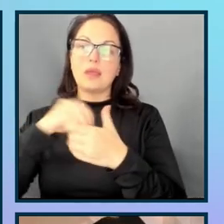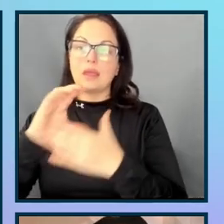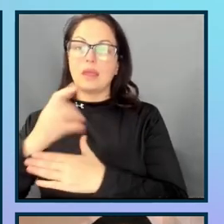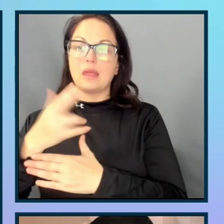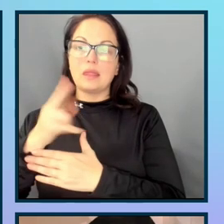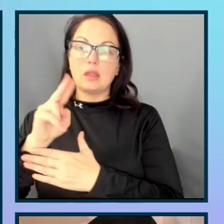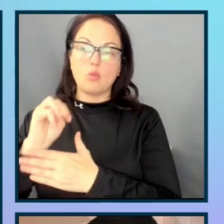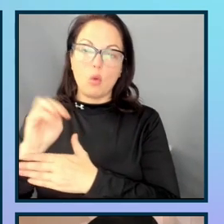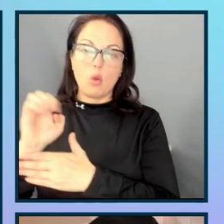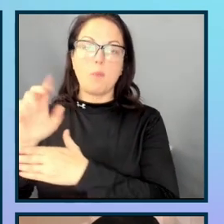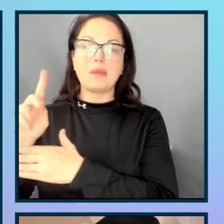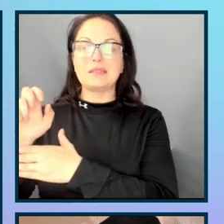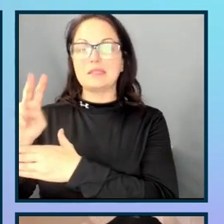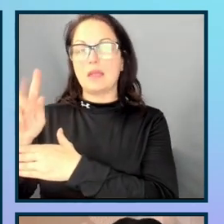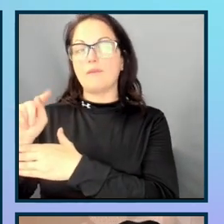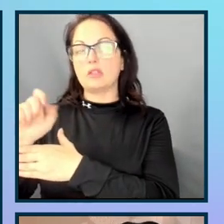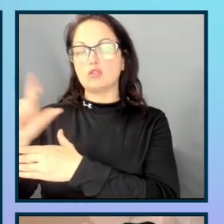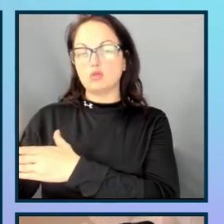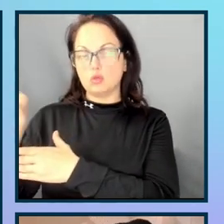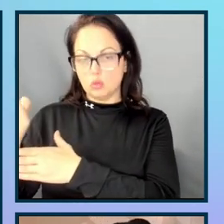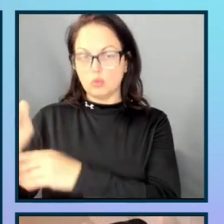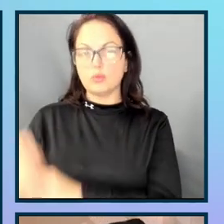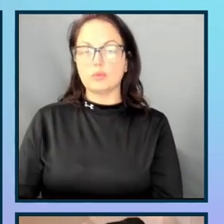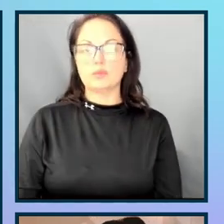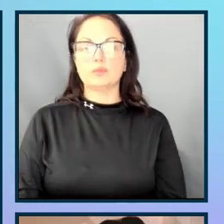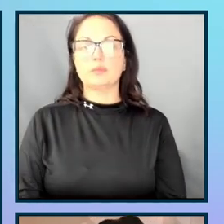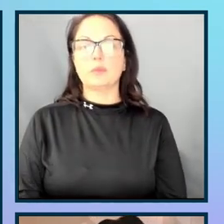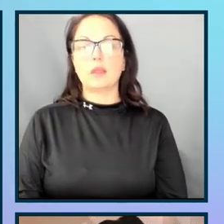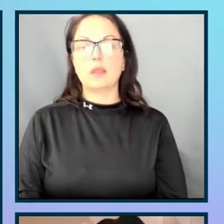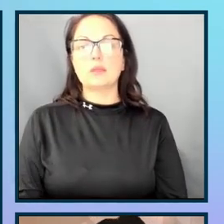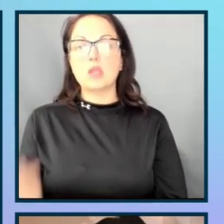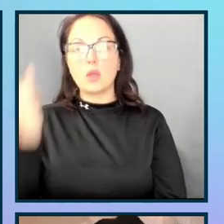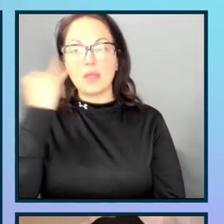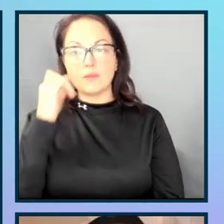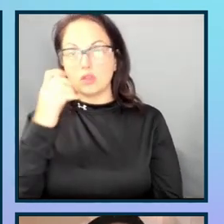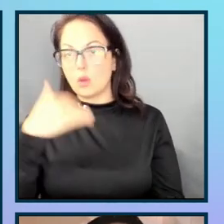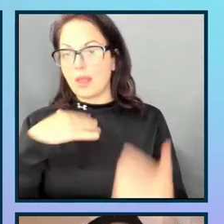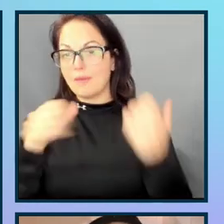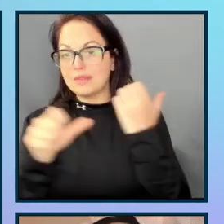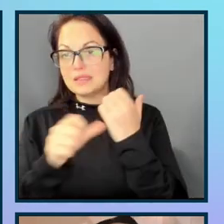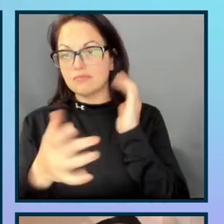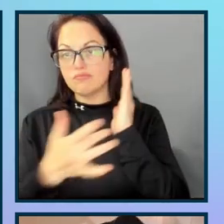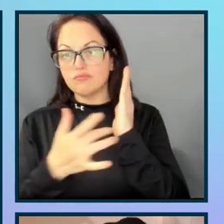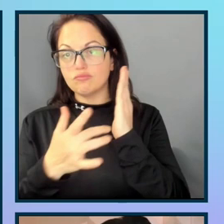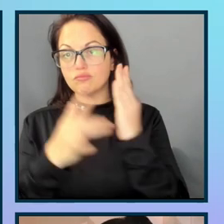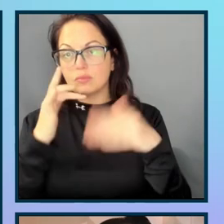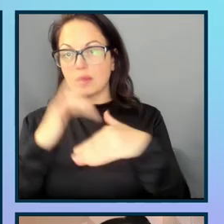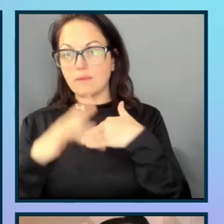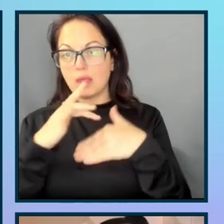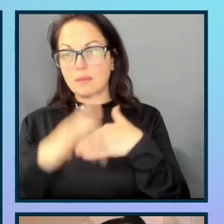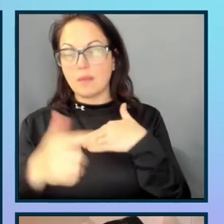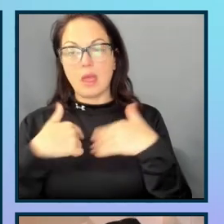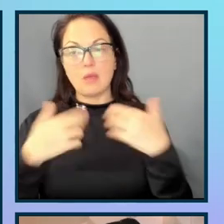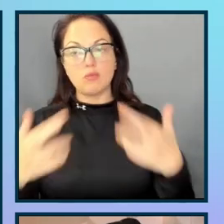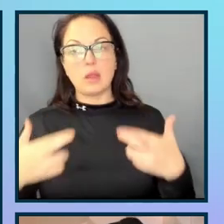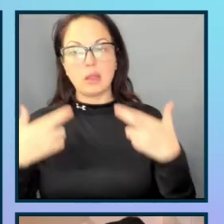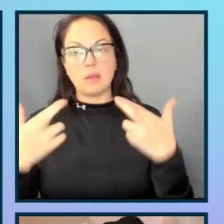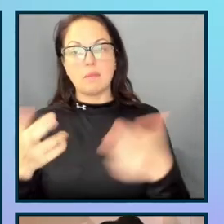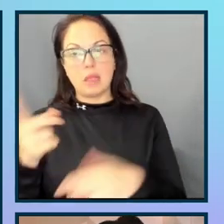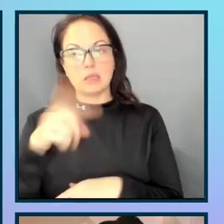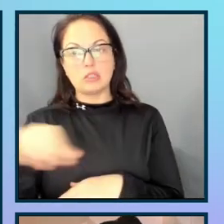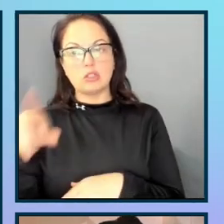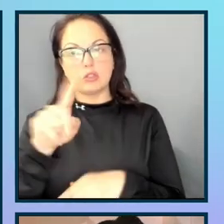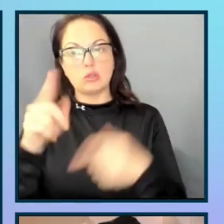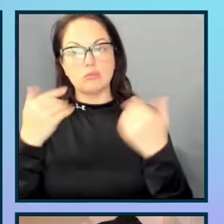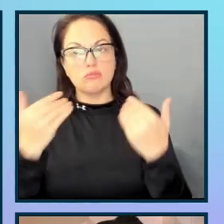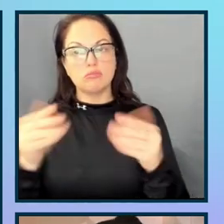accessibility tab. VoiceOver off. So, if you don't have an assistive technology available for you to test, I really, really recommend you open